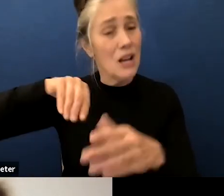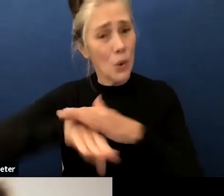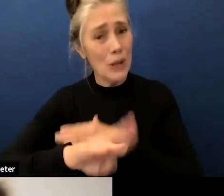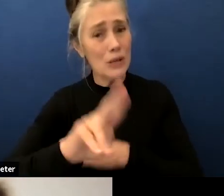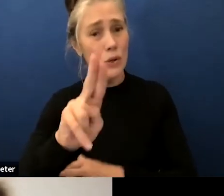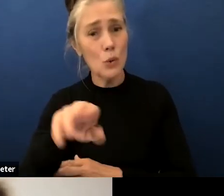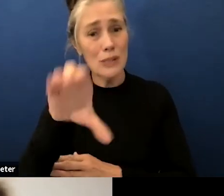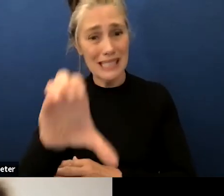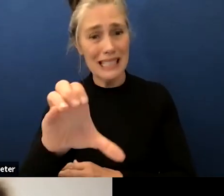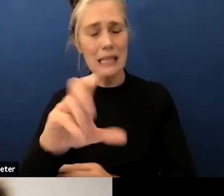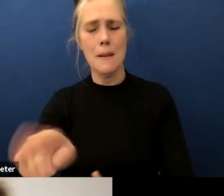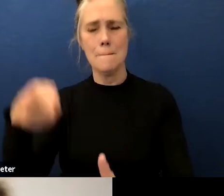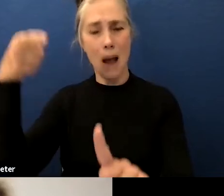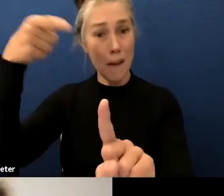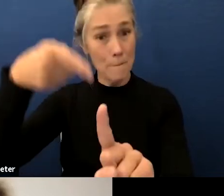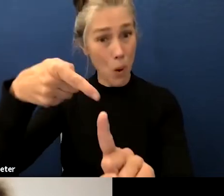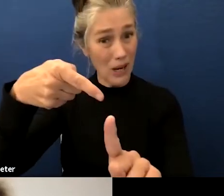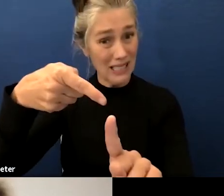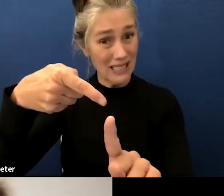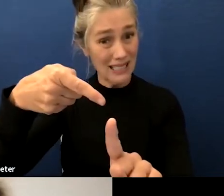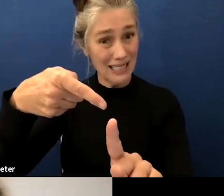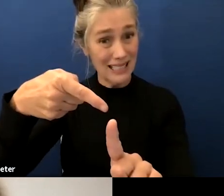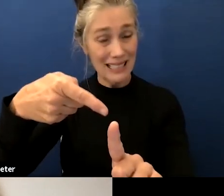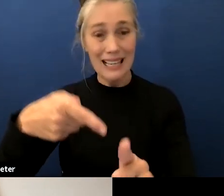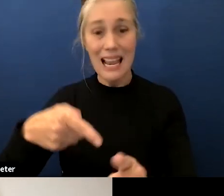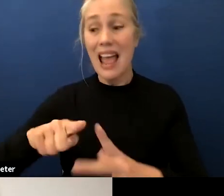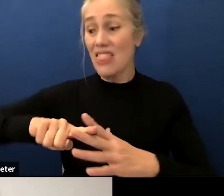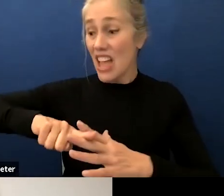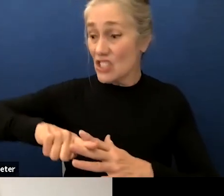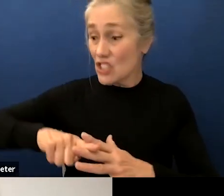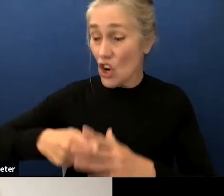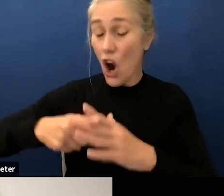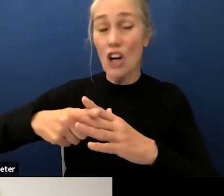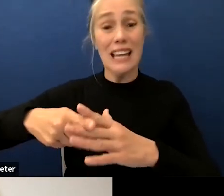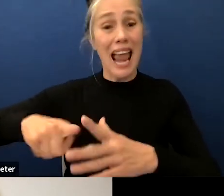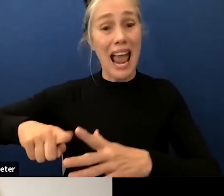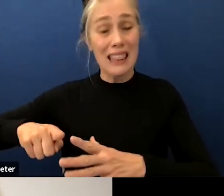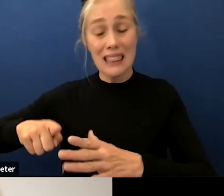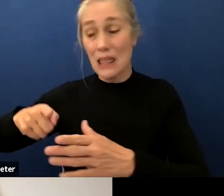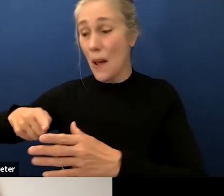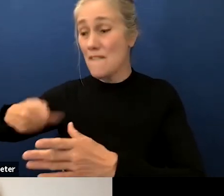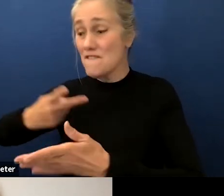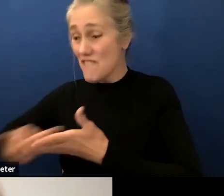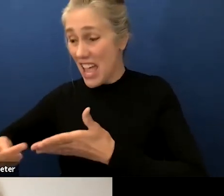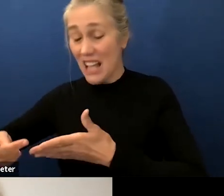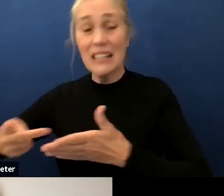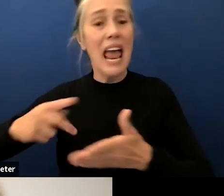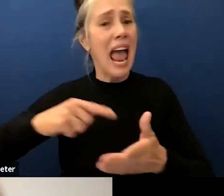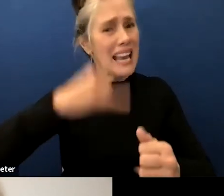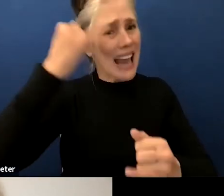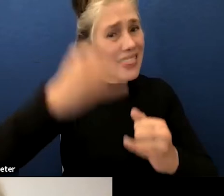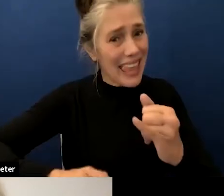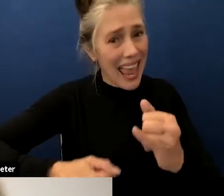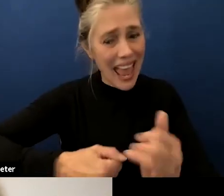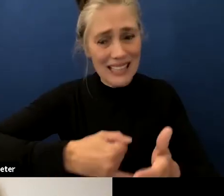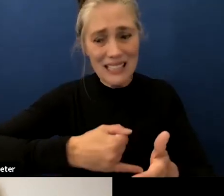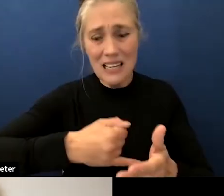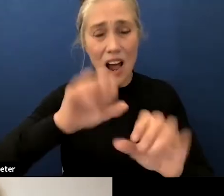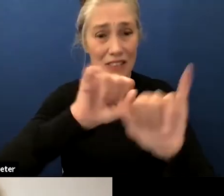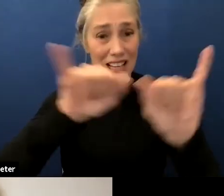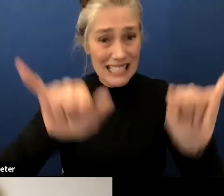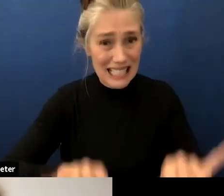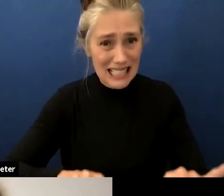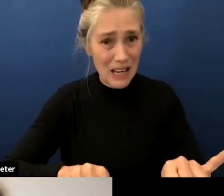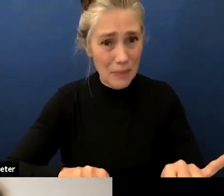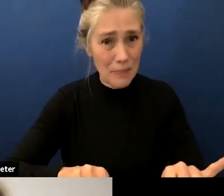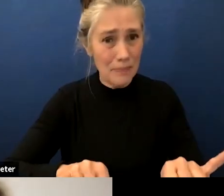point out is they're failed at the end of the system these big vulnerable groups and they're also failed when you look at the fourth graders and you look